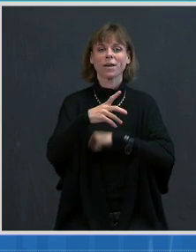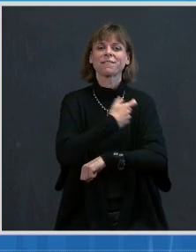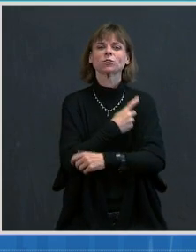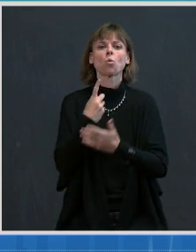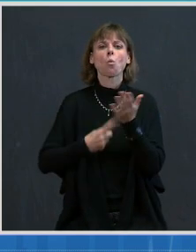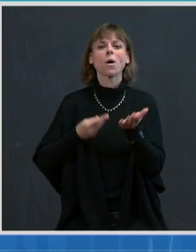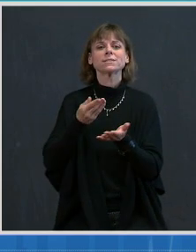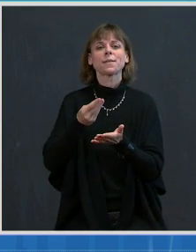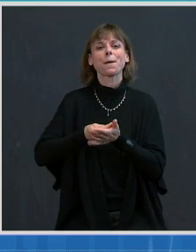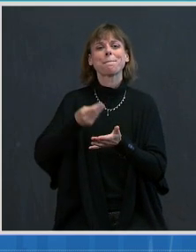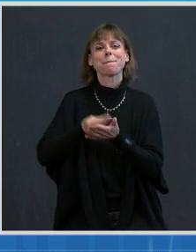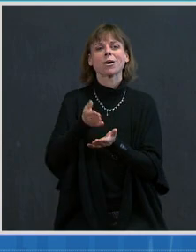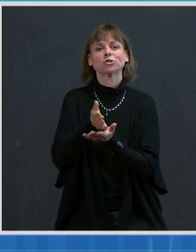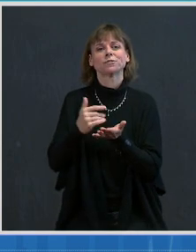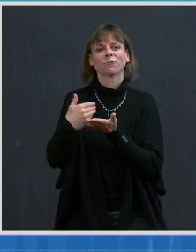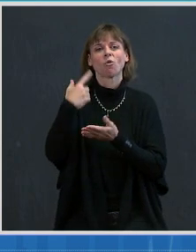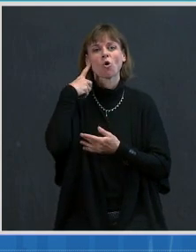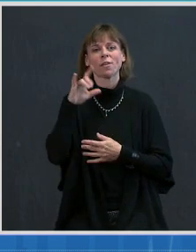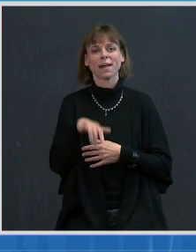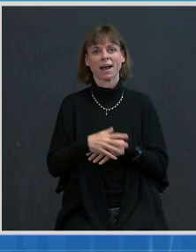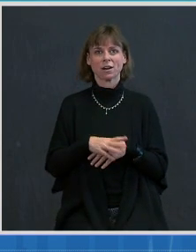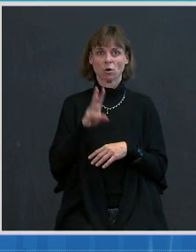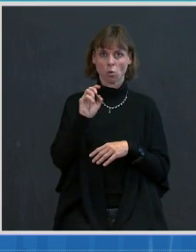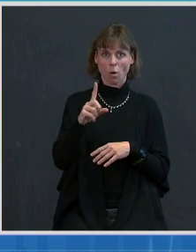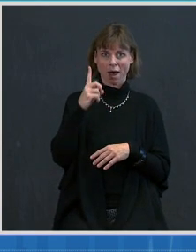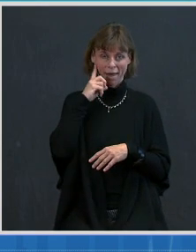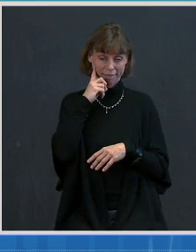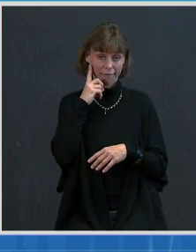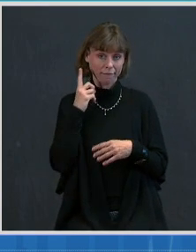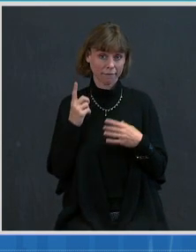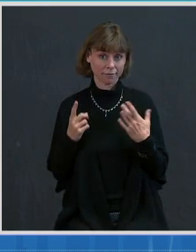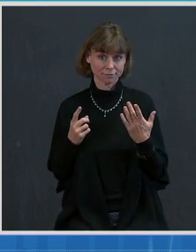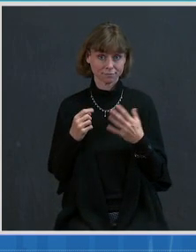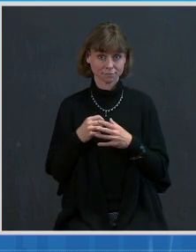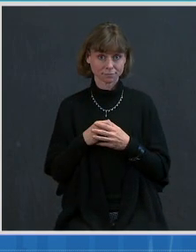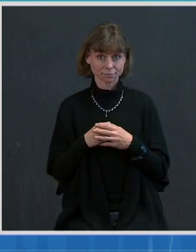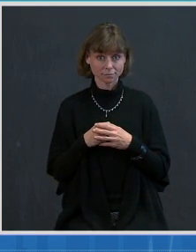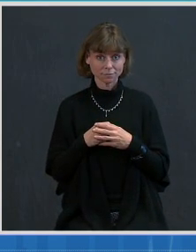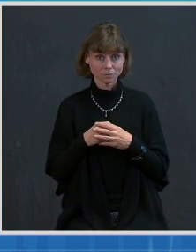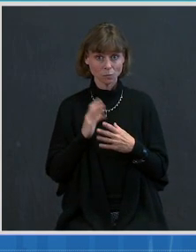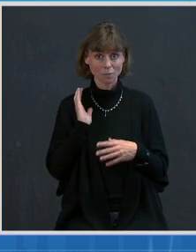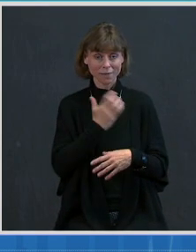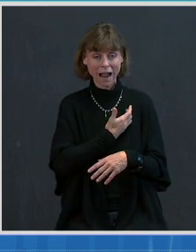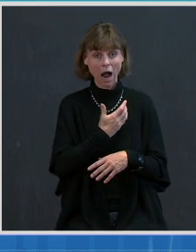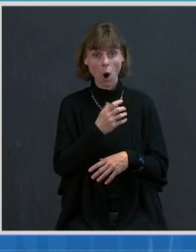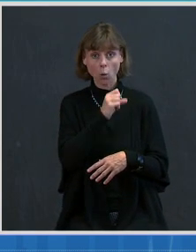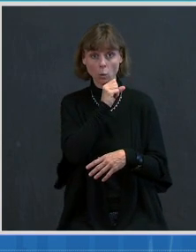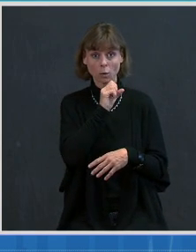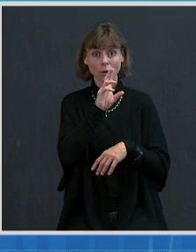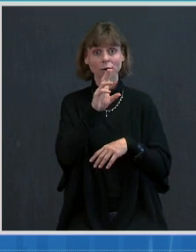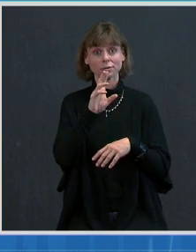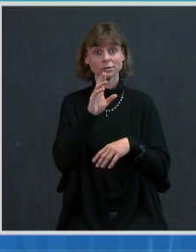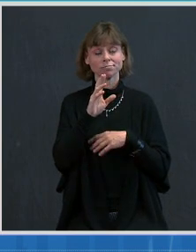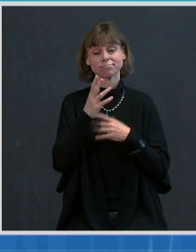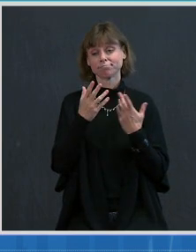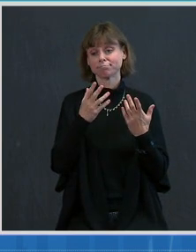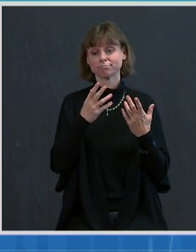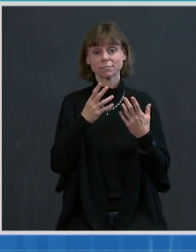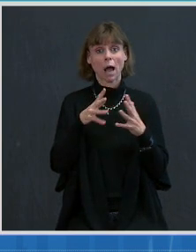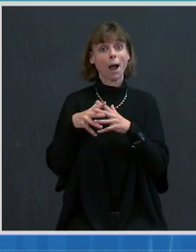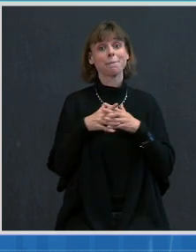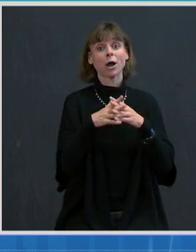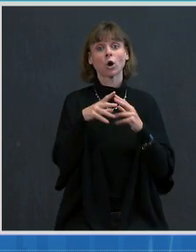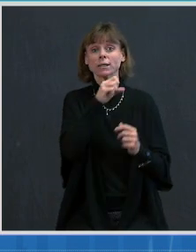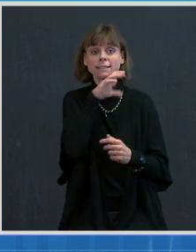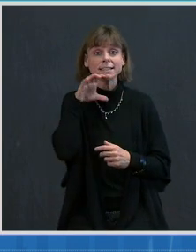Well, look, I think CMS, who focuses on making sure that our nation's seniors and our nation's people who live on low and fixed